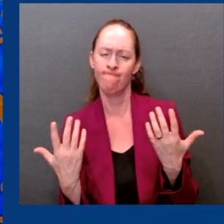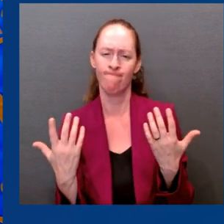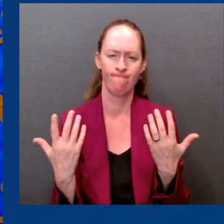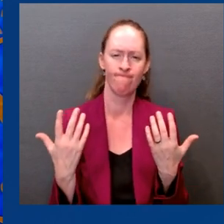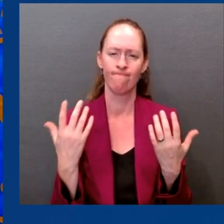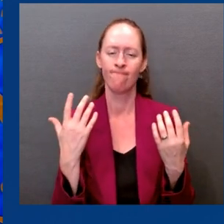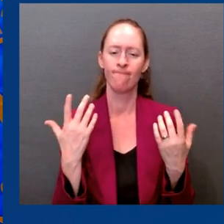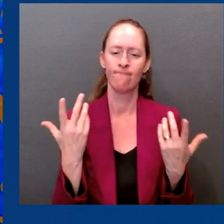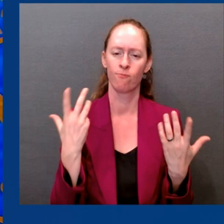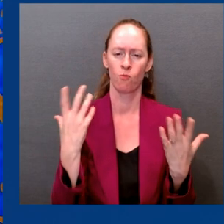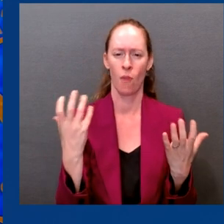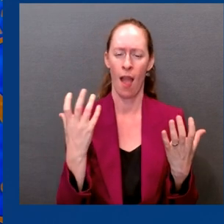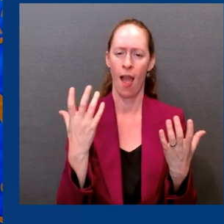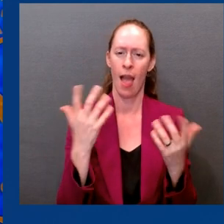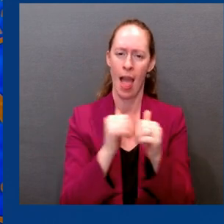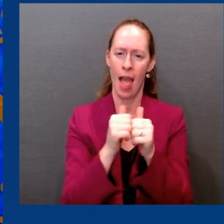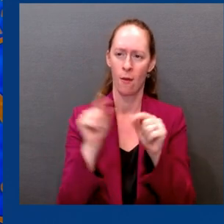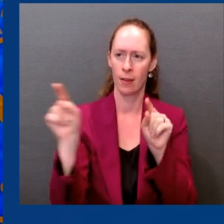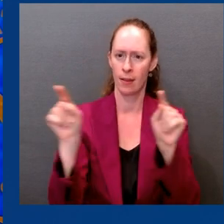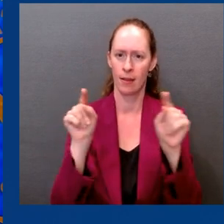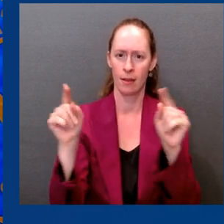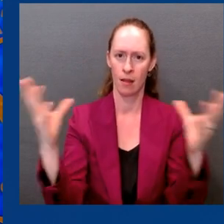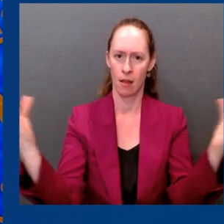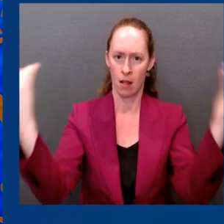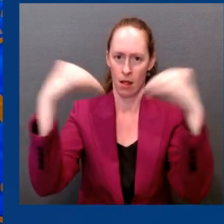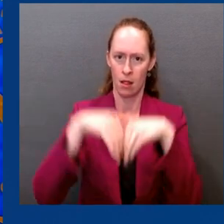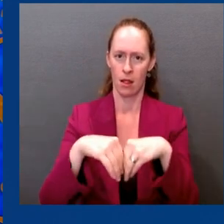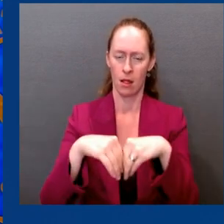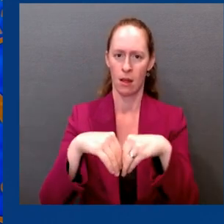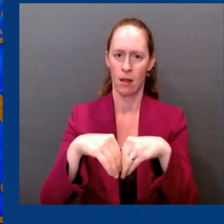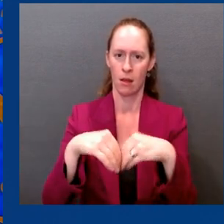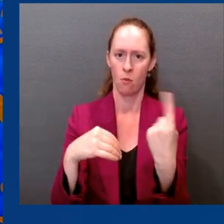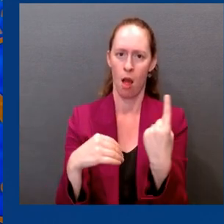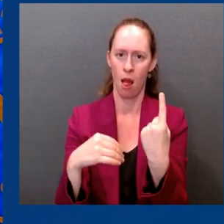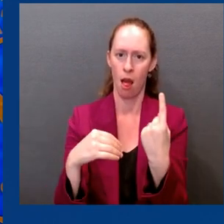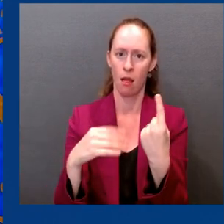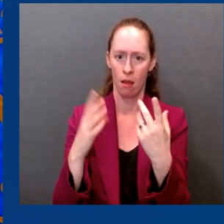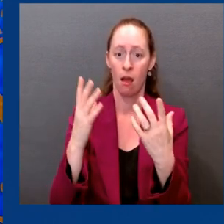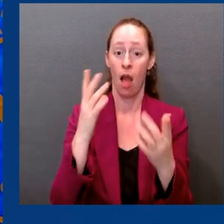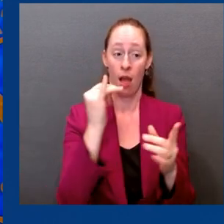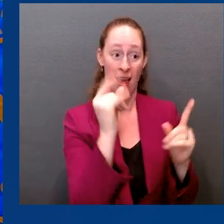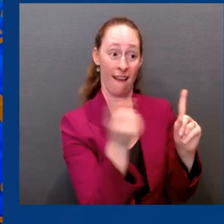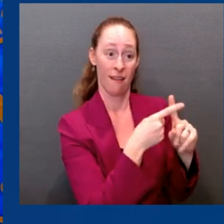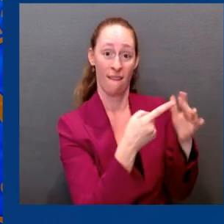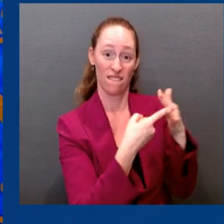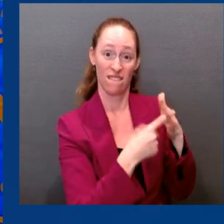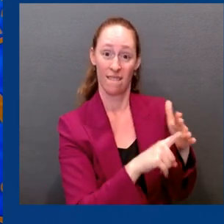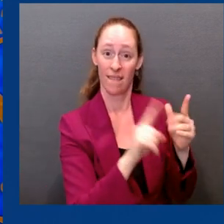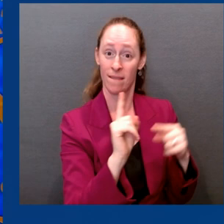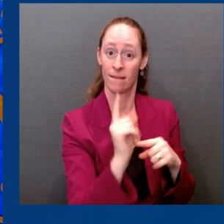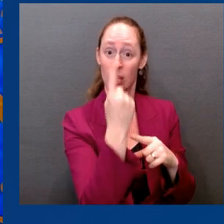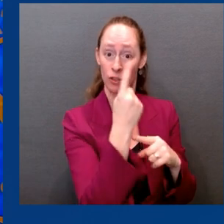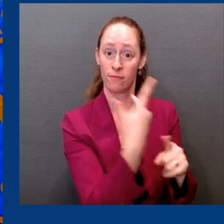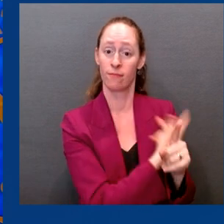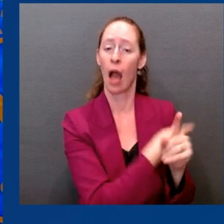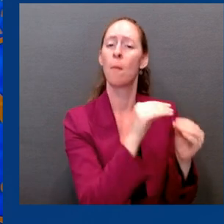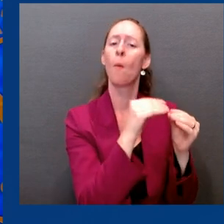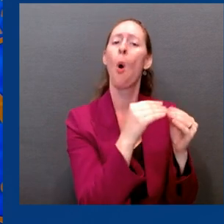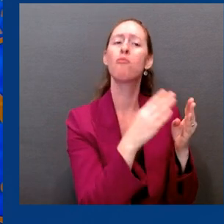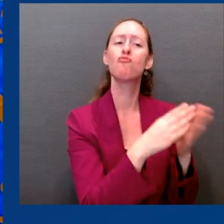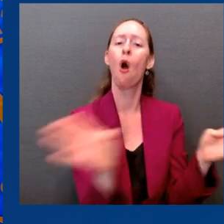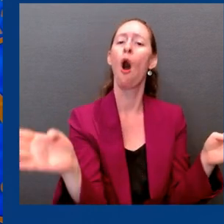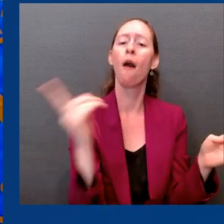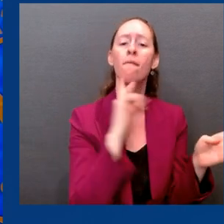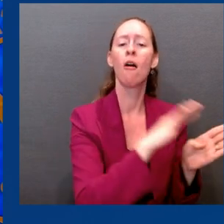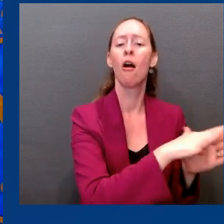get people to get their primary vaccination, you give them the benefit of that initial broad coverage. So there's a good reason to do that.